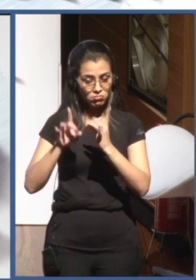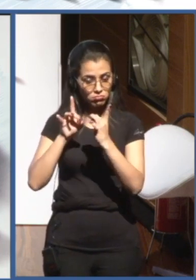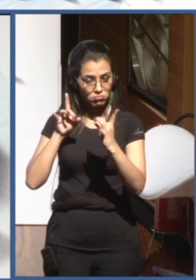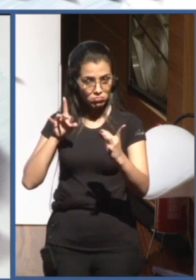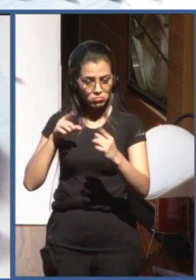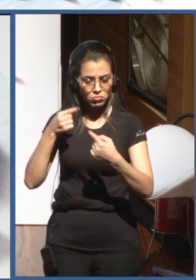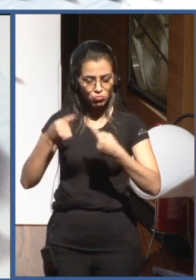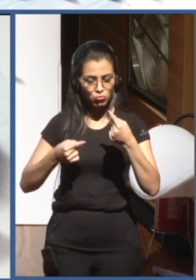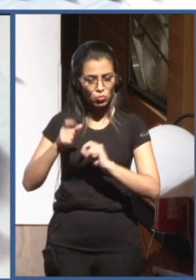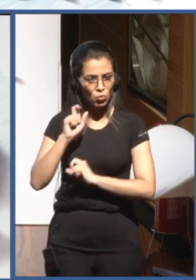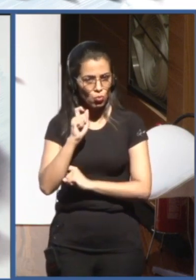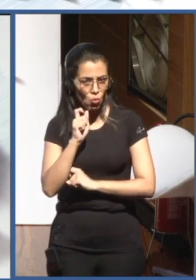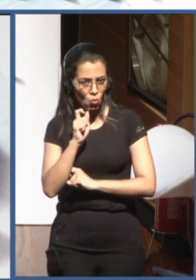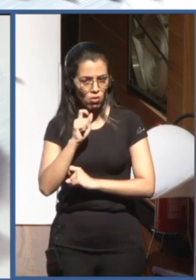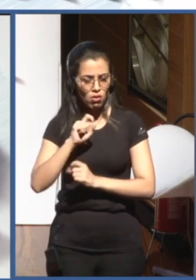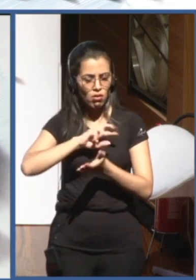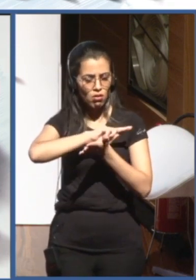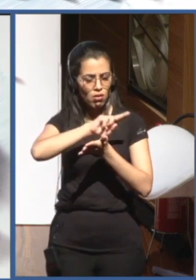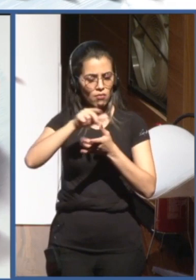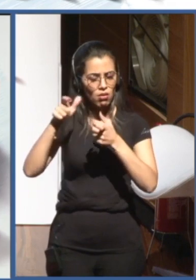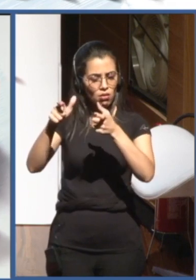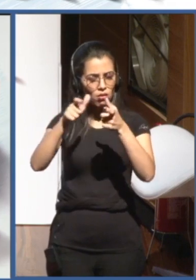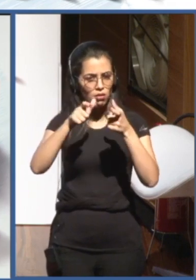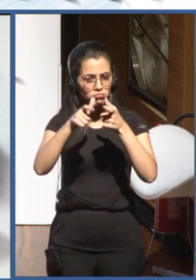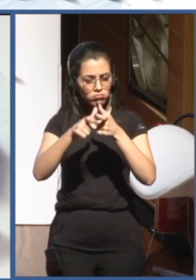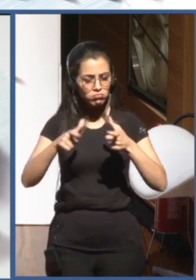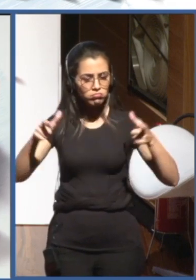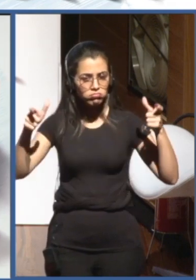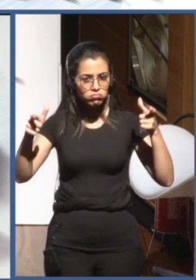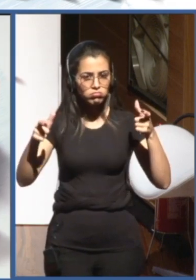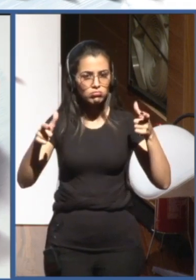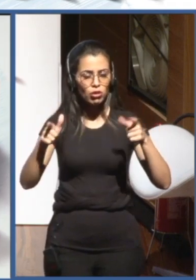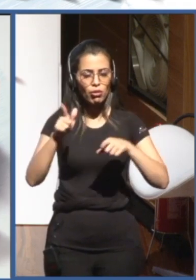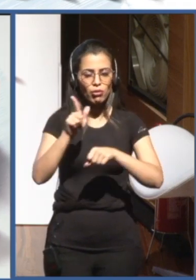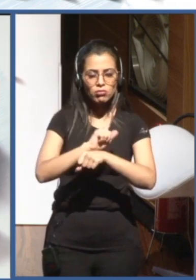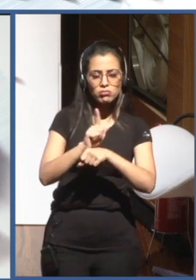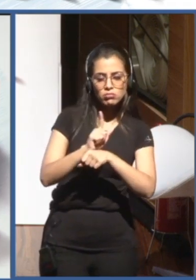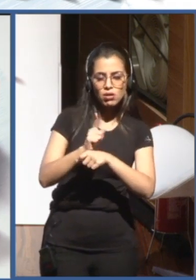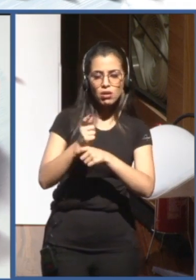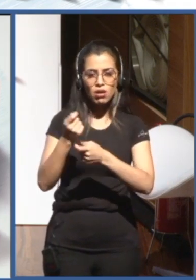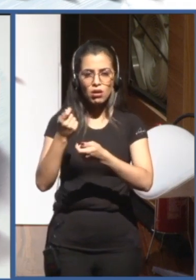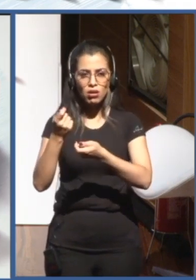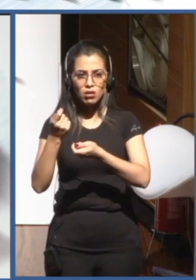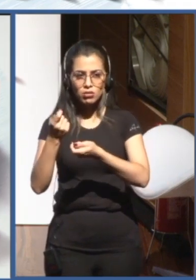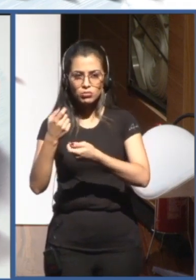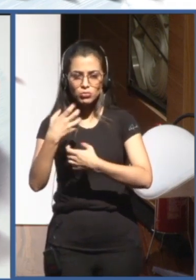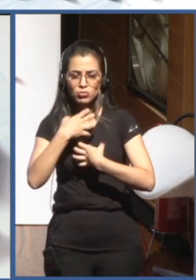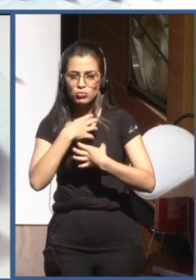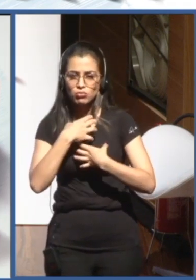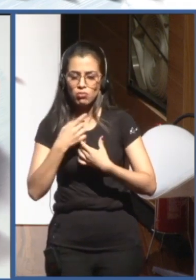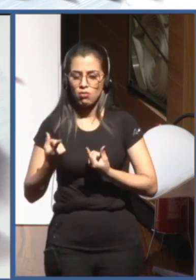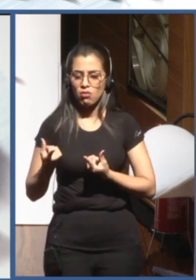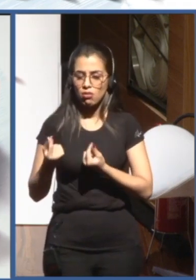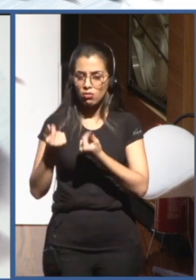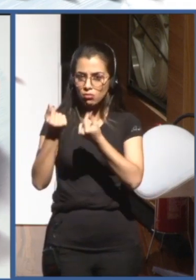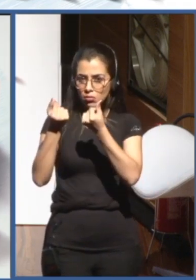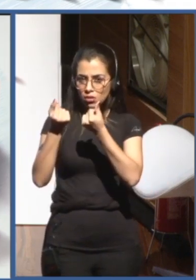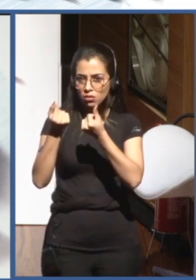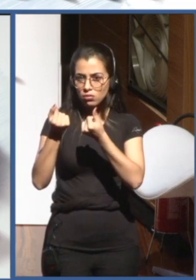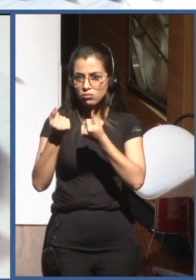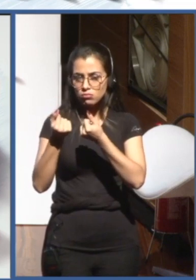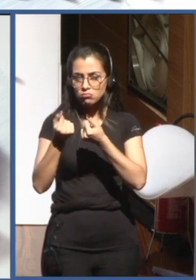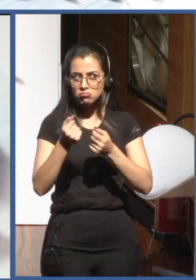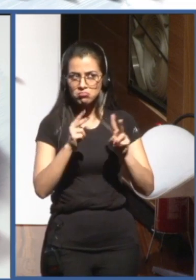the ethical domain, like dimensions related to the economic and humanitarian aspects, policy, legal aspects, implementation